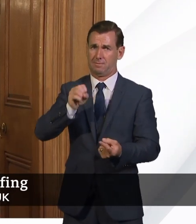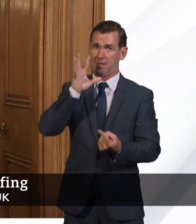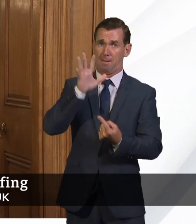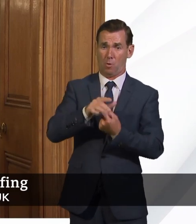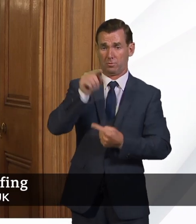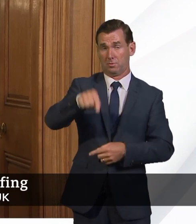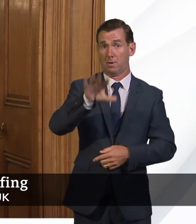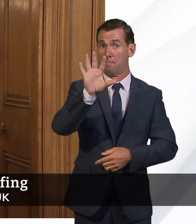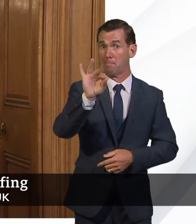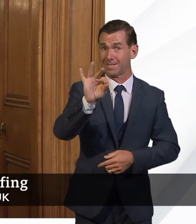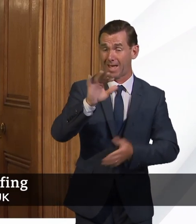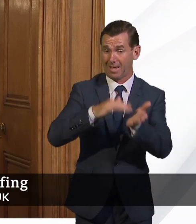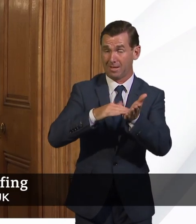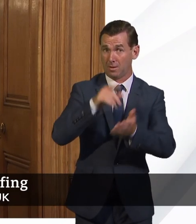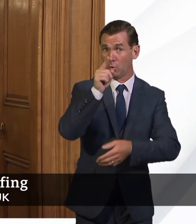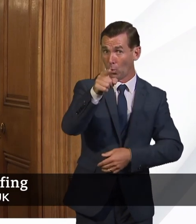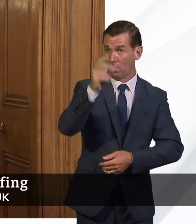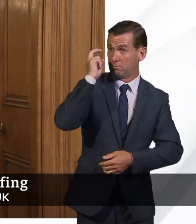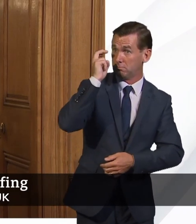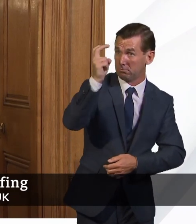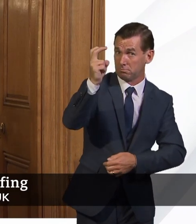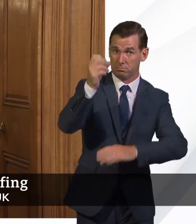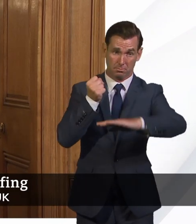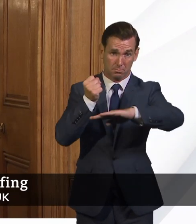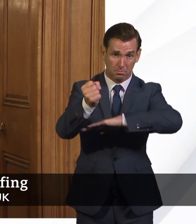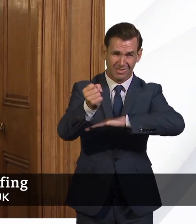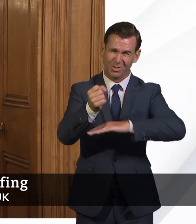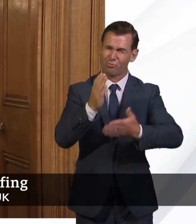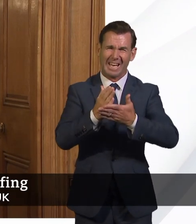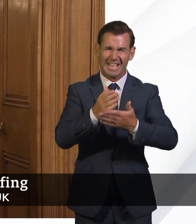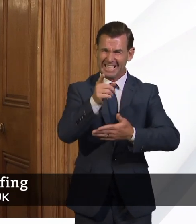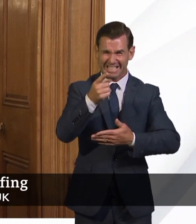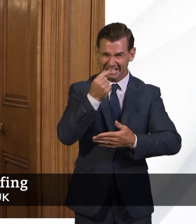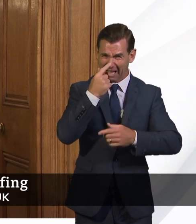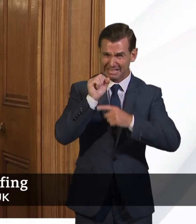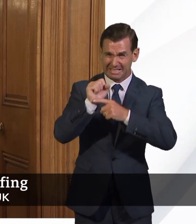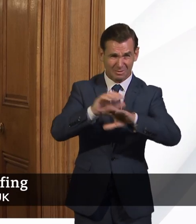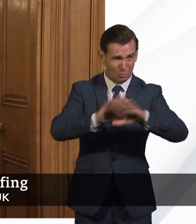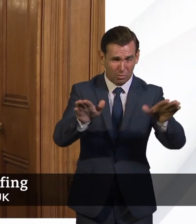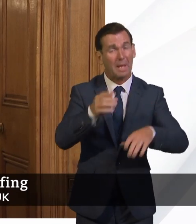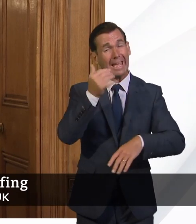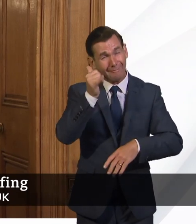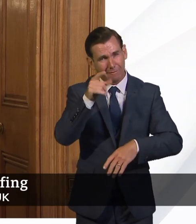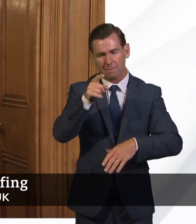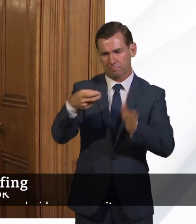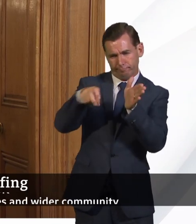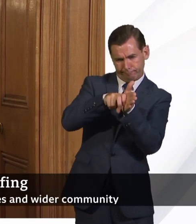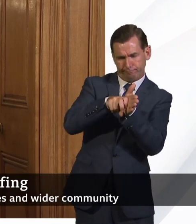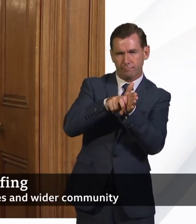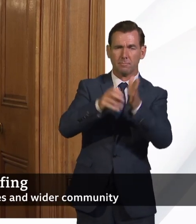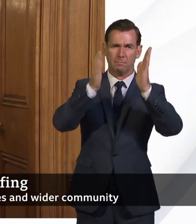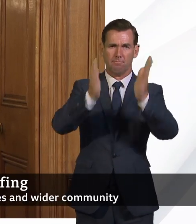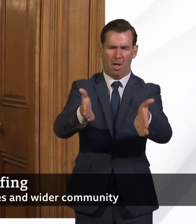Monday, if you're travelling on public transport, which once again, we ask you to avoid. But please remember, face coverings are